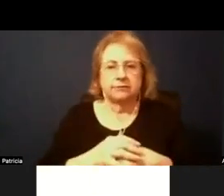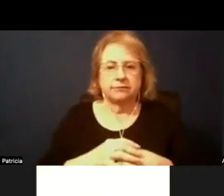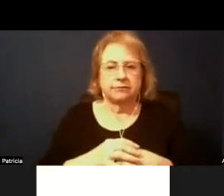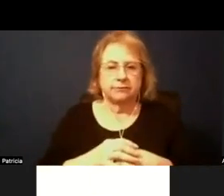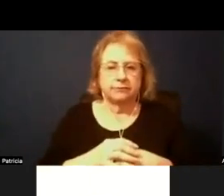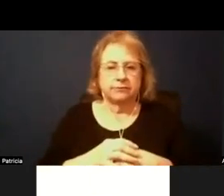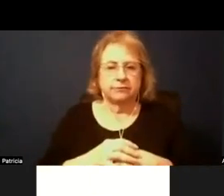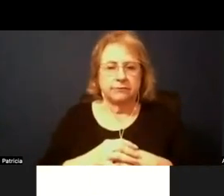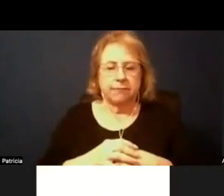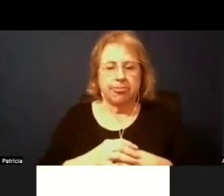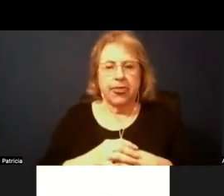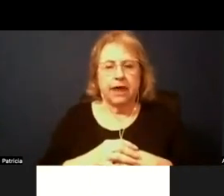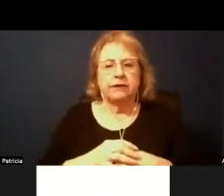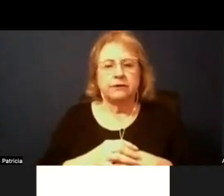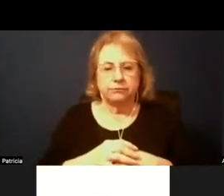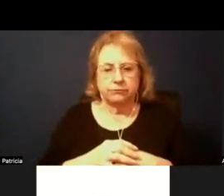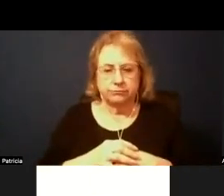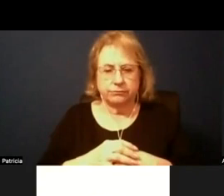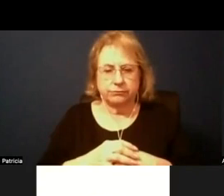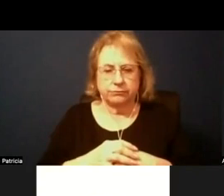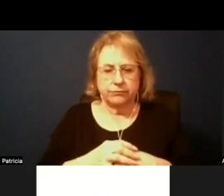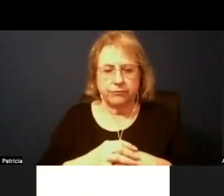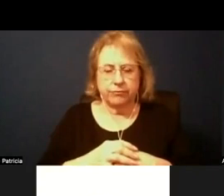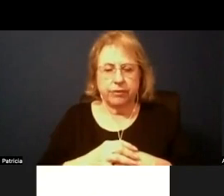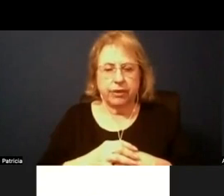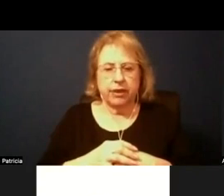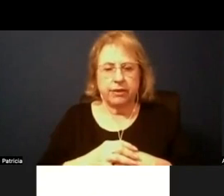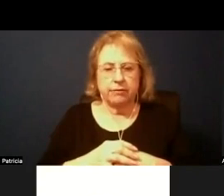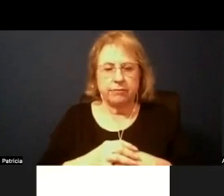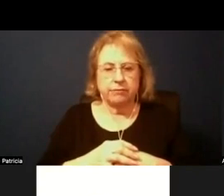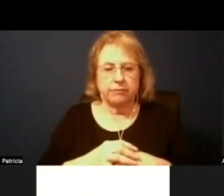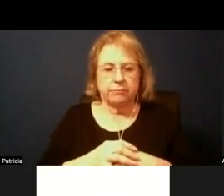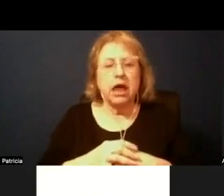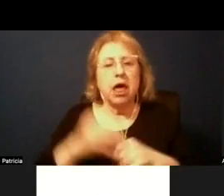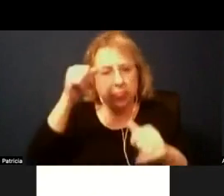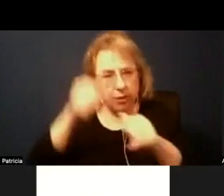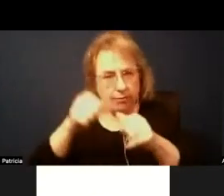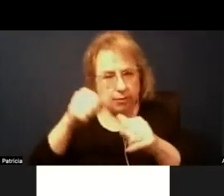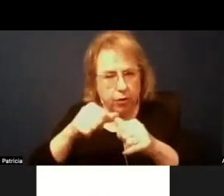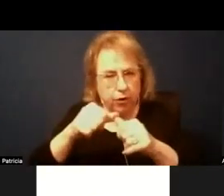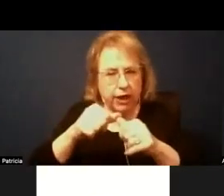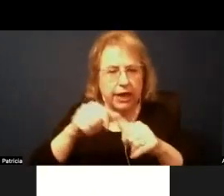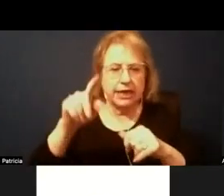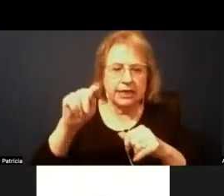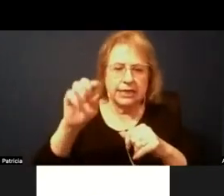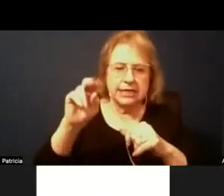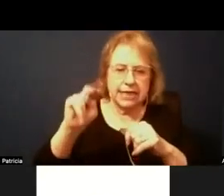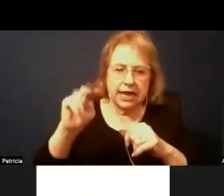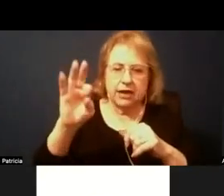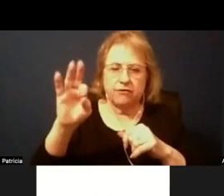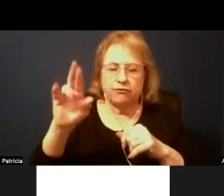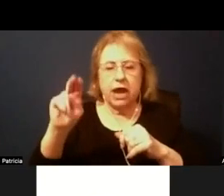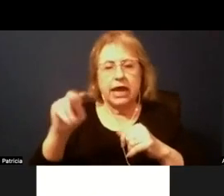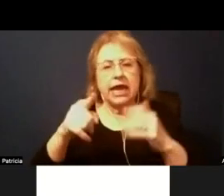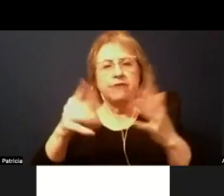So jumping back to the memorial at Tanfran, if you want more information or you